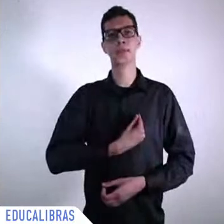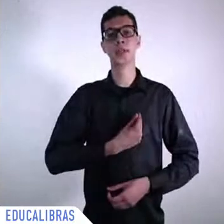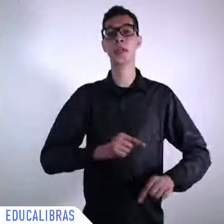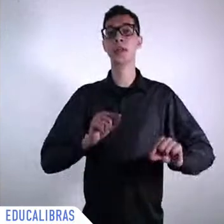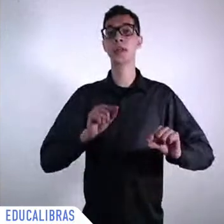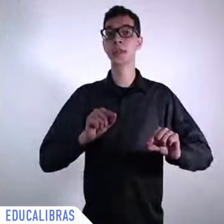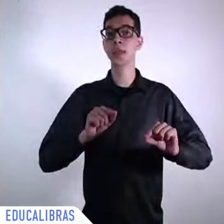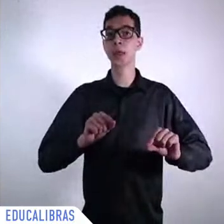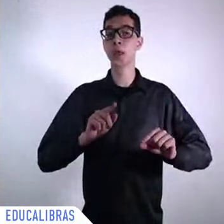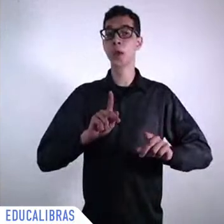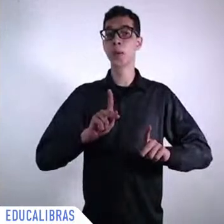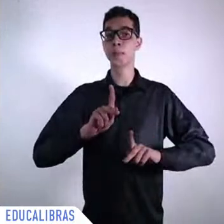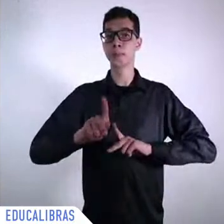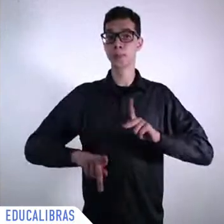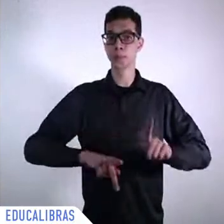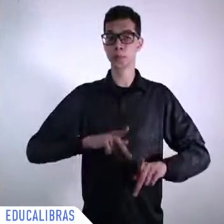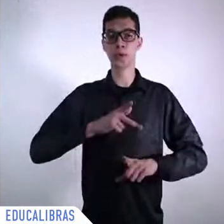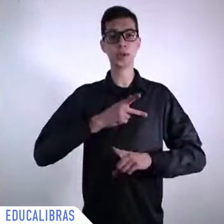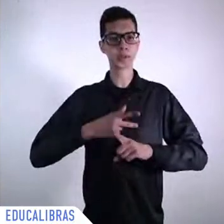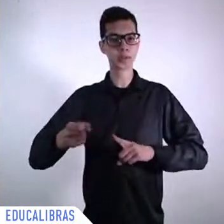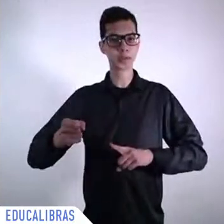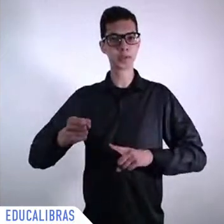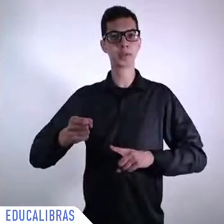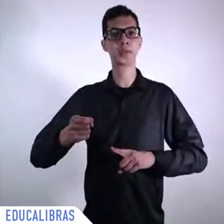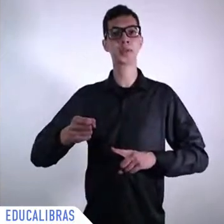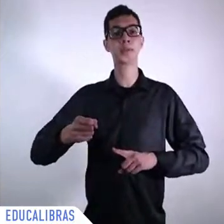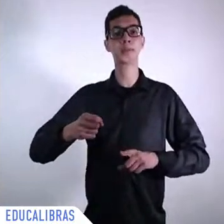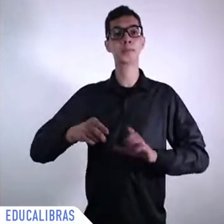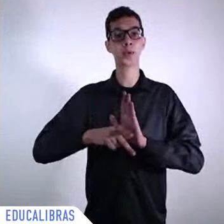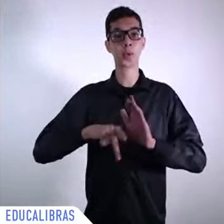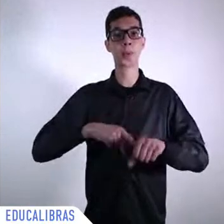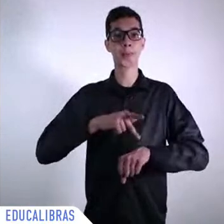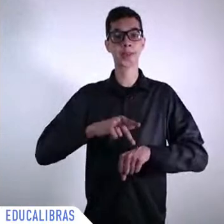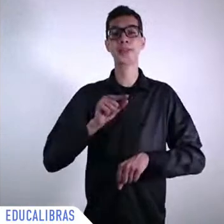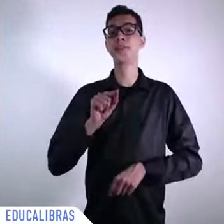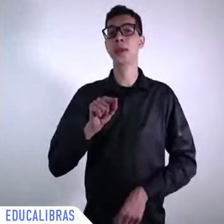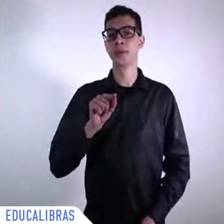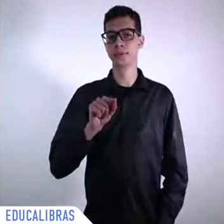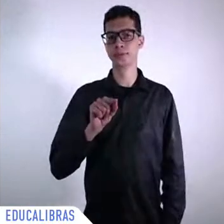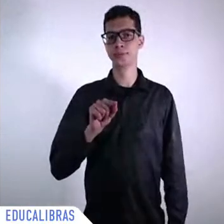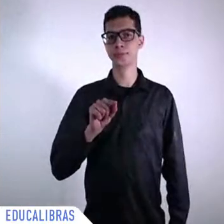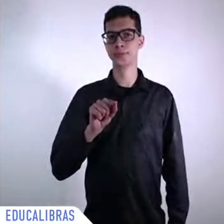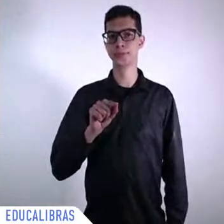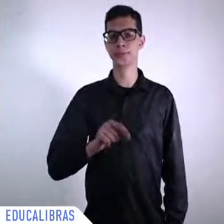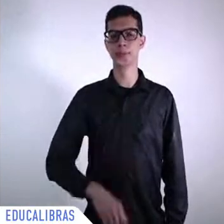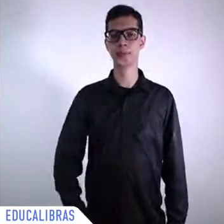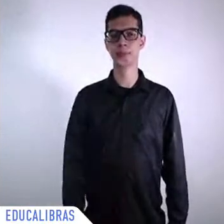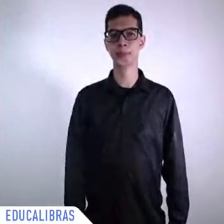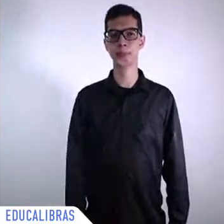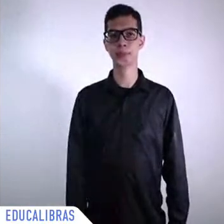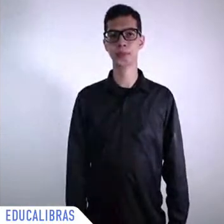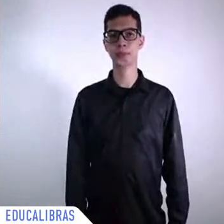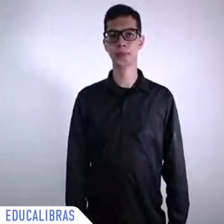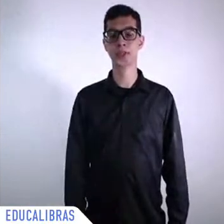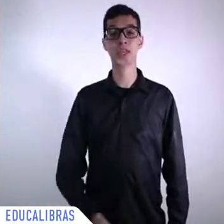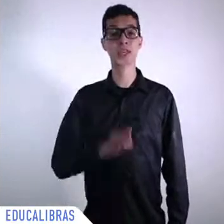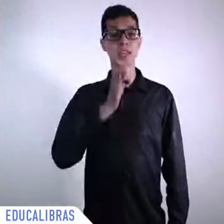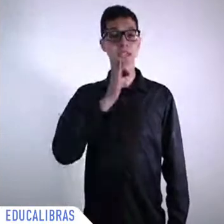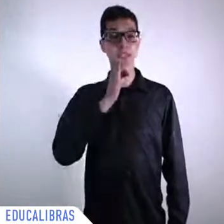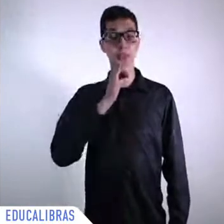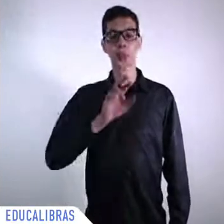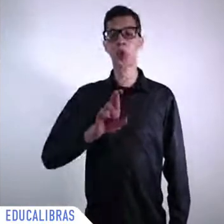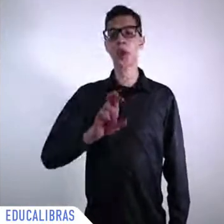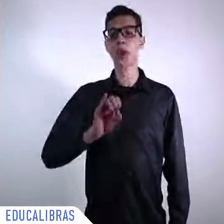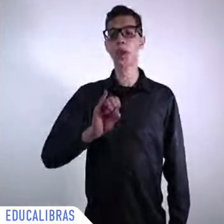famous Rio Branco which is the name of our diplomatic academy so these are things that make Brazil naturally apart